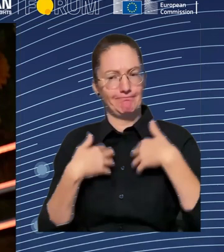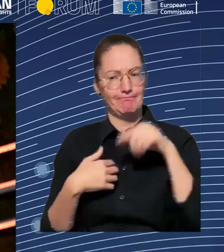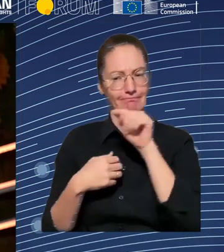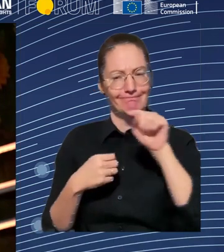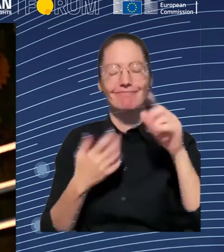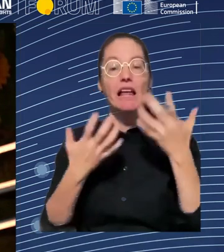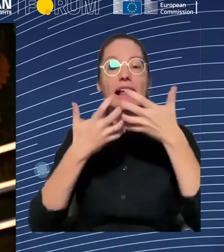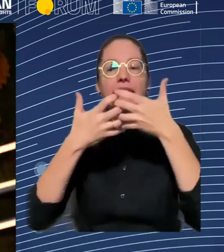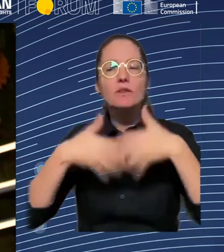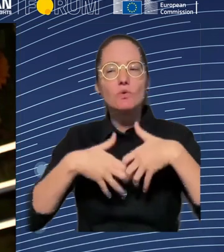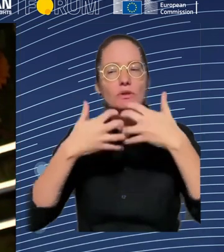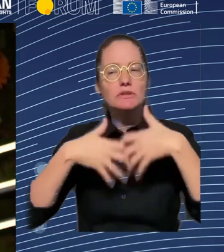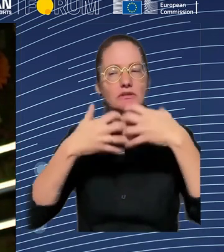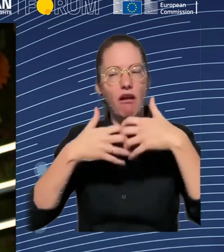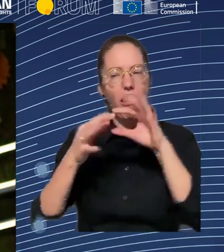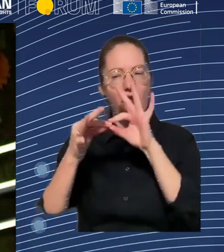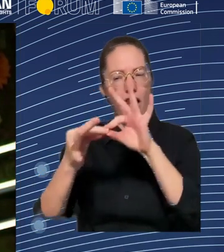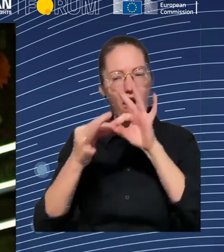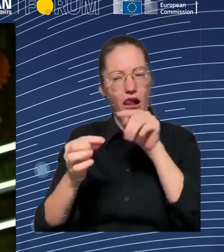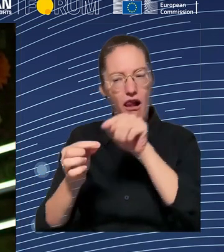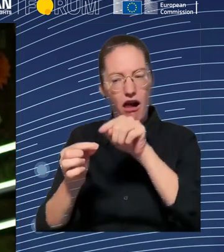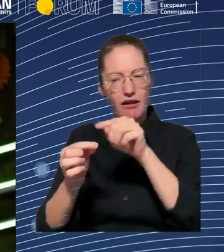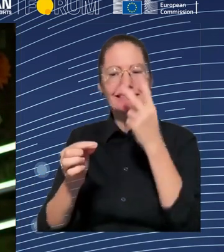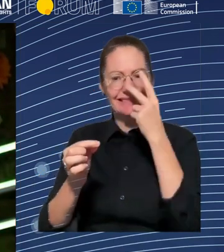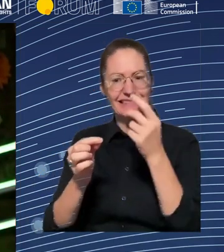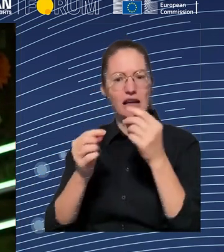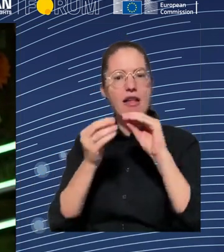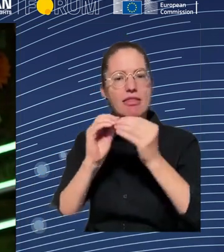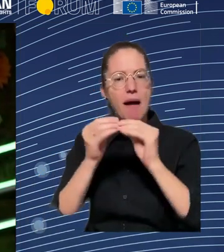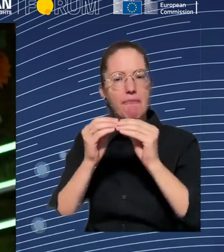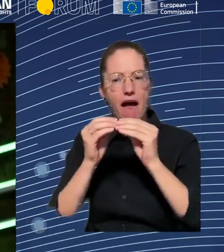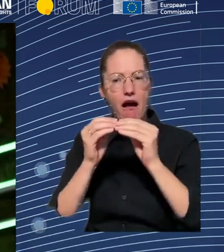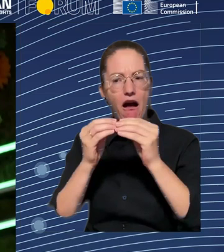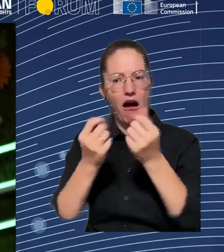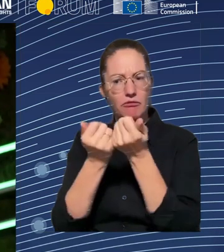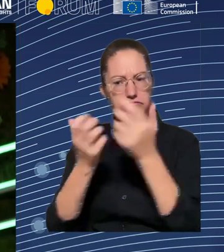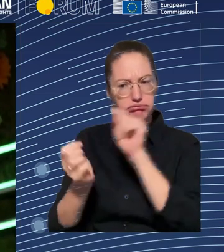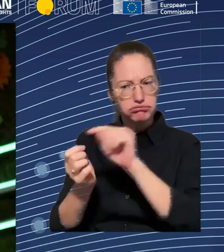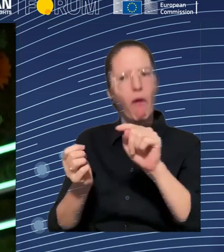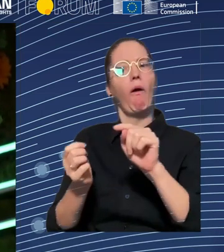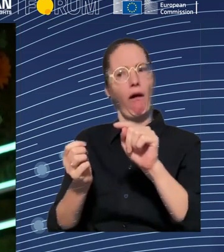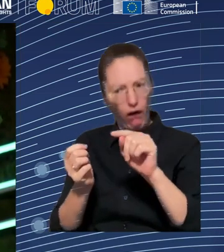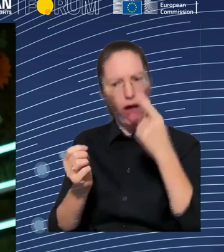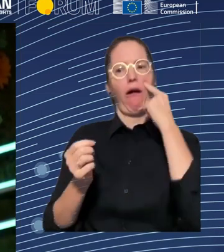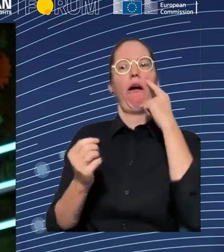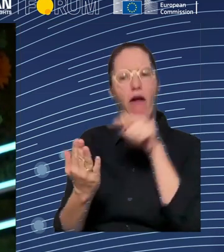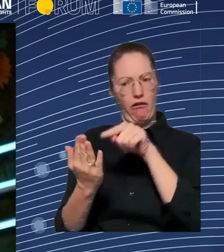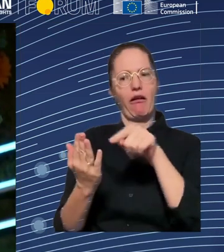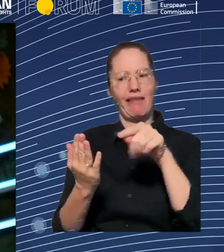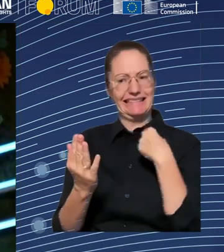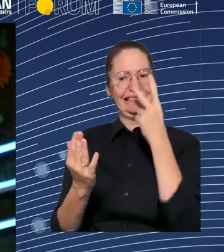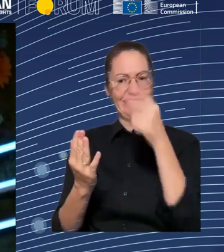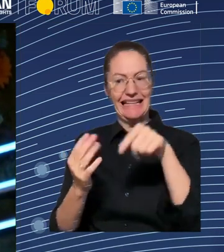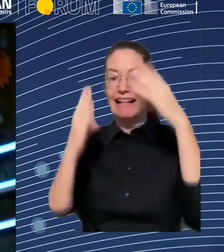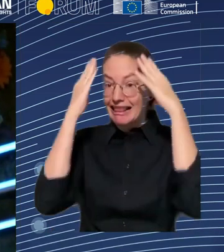or not. So, I think that there clearly is this disconnect with a younger generation that unions should worry